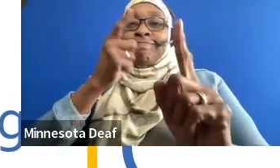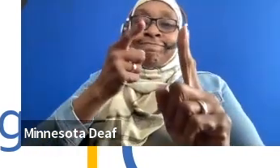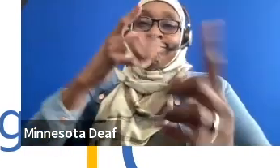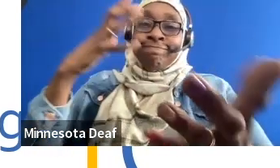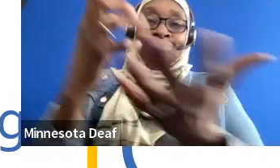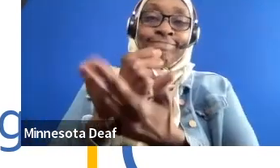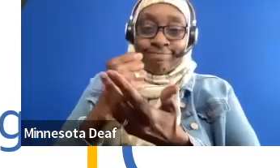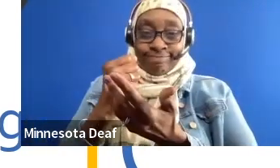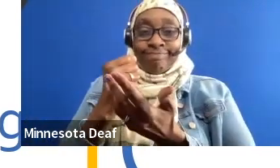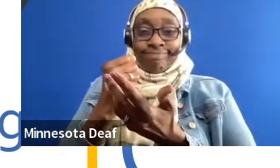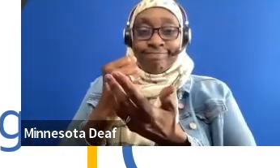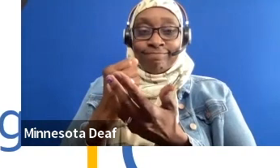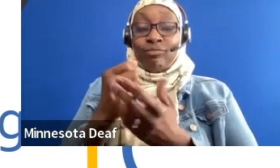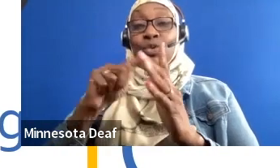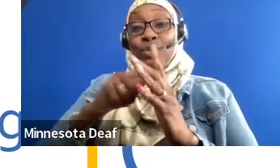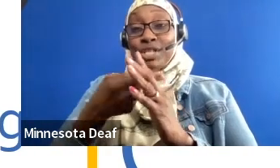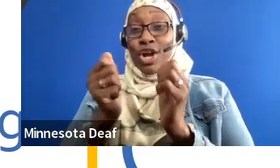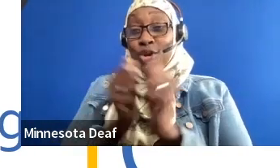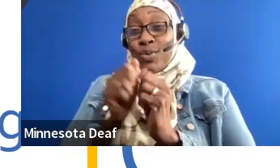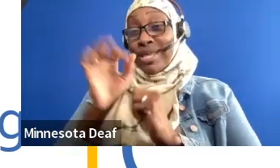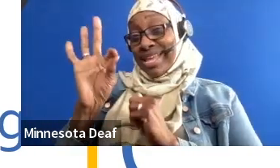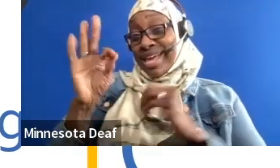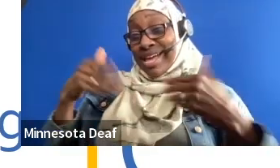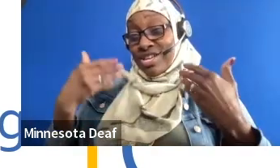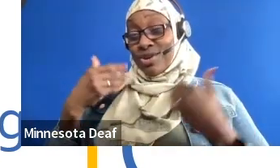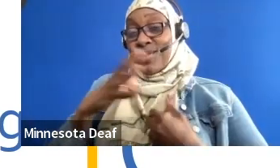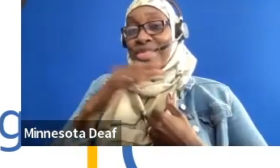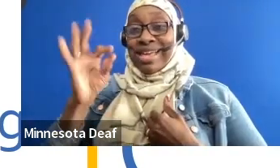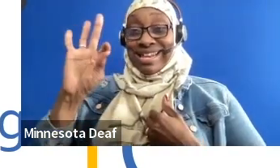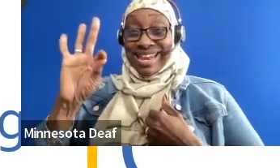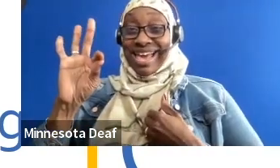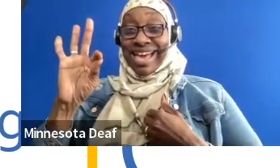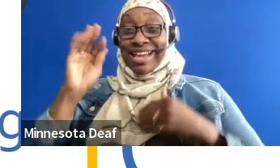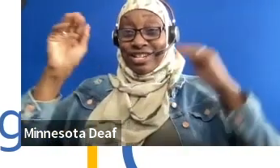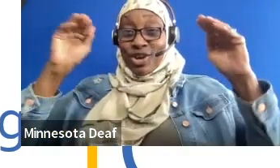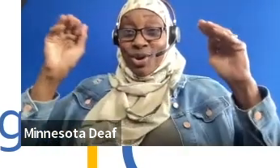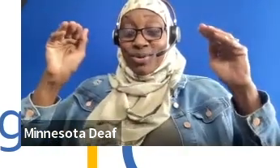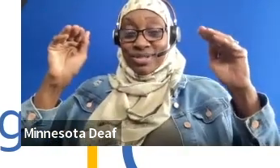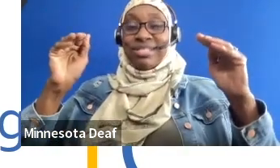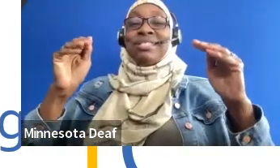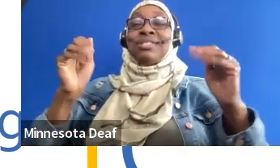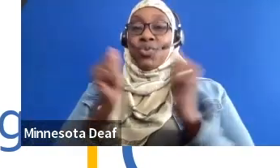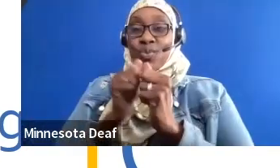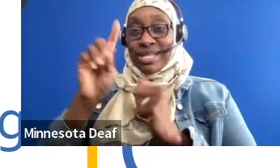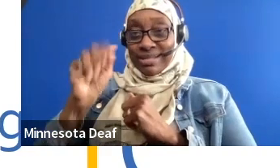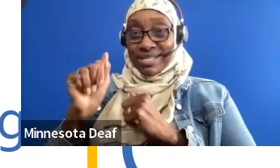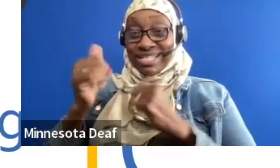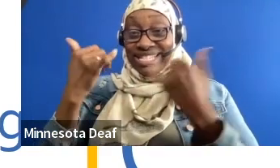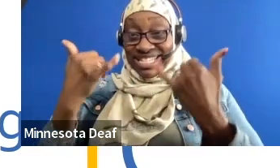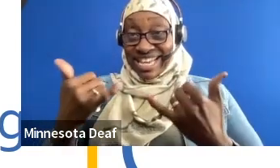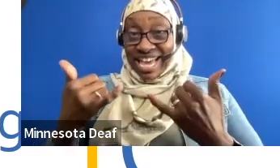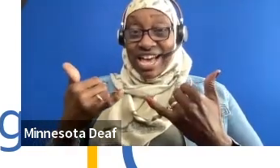pair of nine adults who had similar disabilities. Now we serve over 70 mentors and growing, mentors and mentee matches right now.